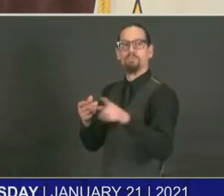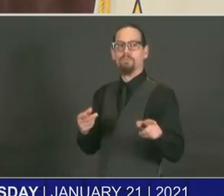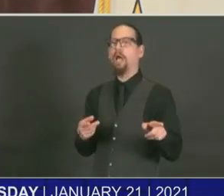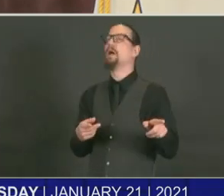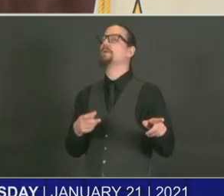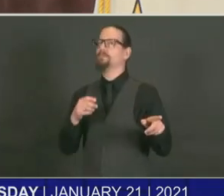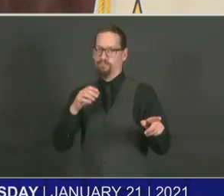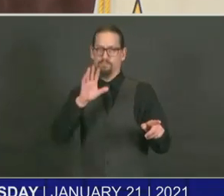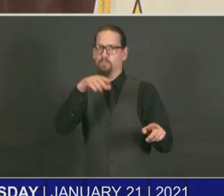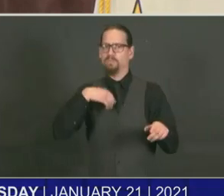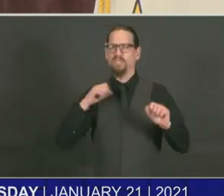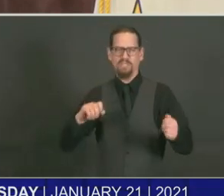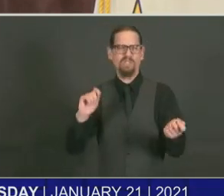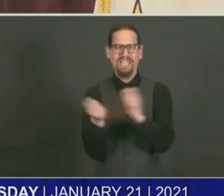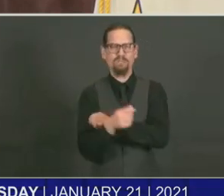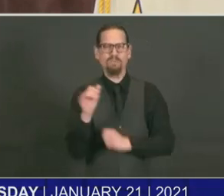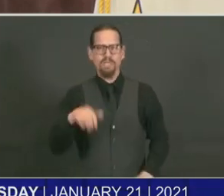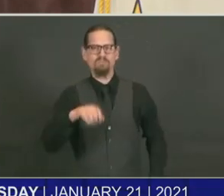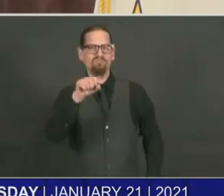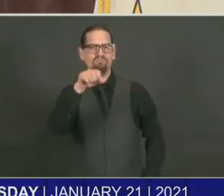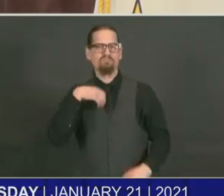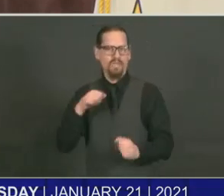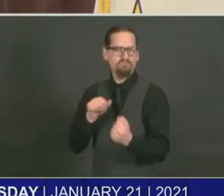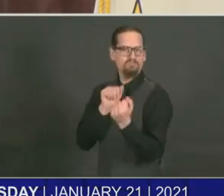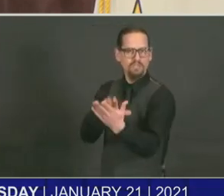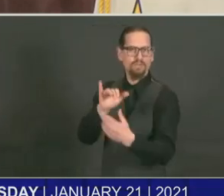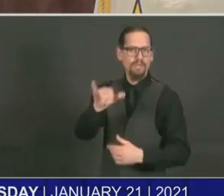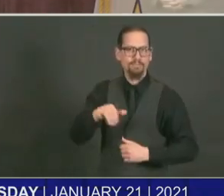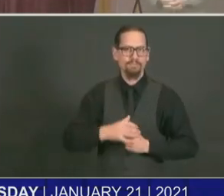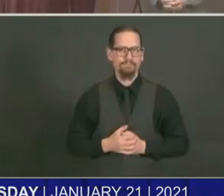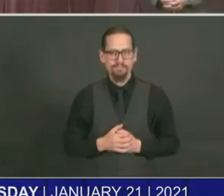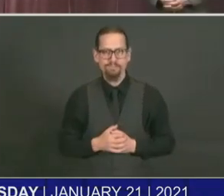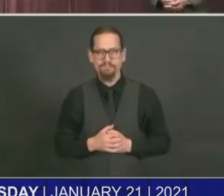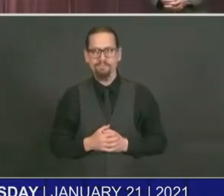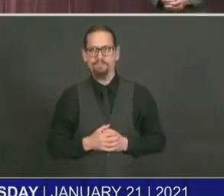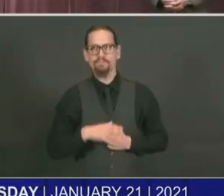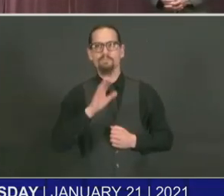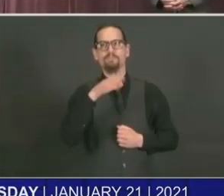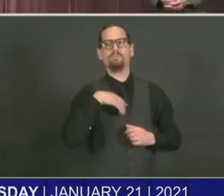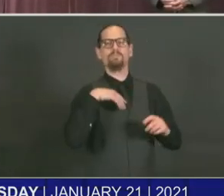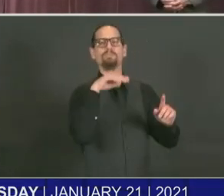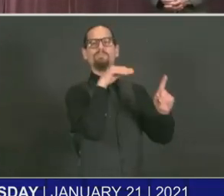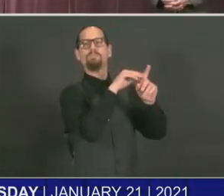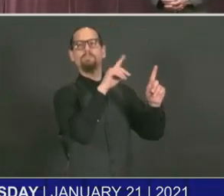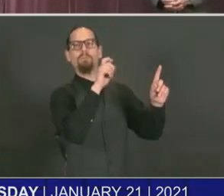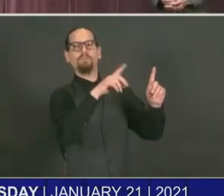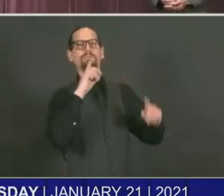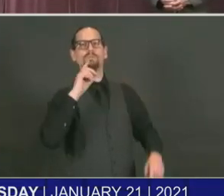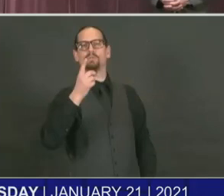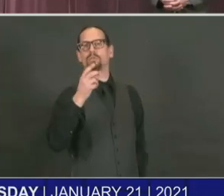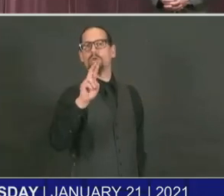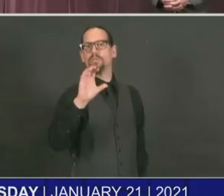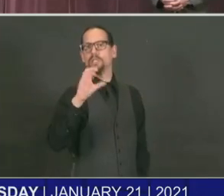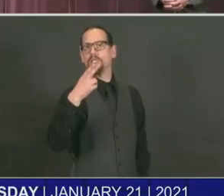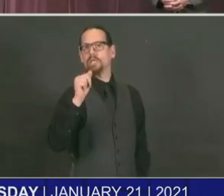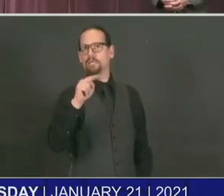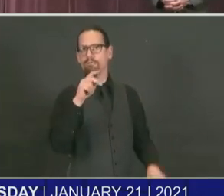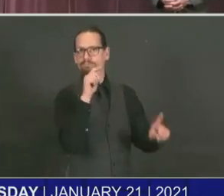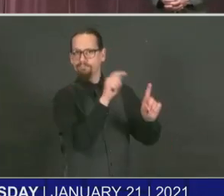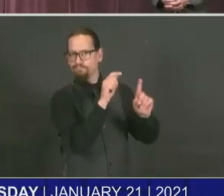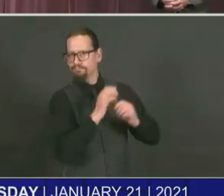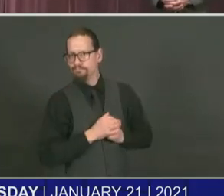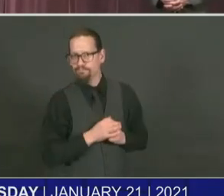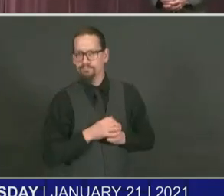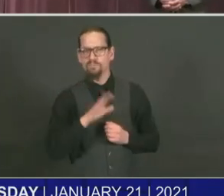make to address that. Dr. Chan, a few weeks ago we had a conversation right after, it was one of the vaccine briefings on Zoom or